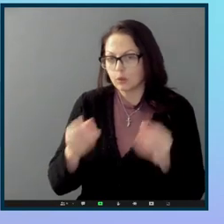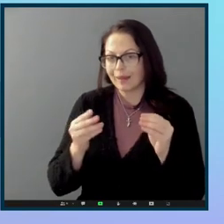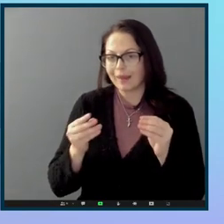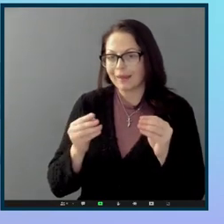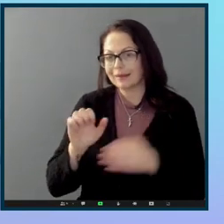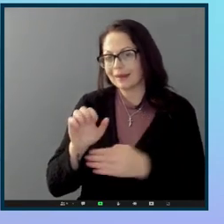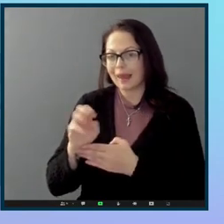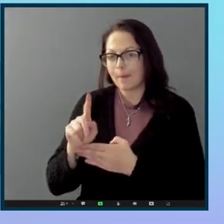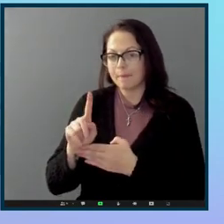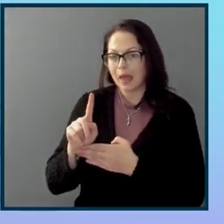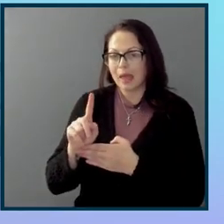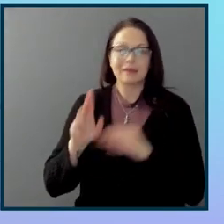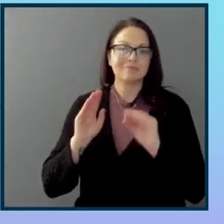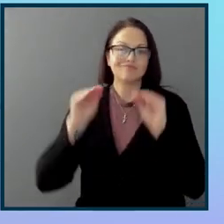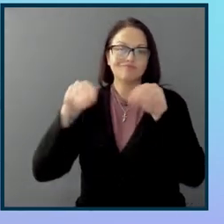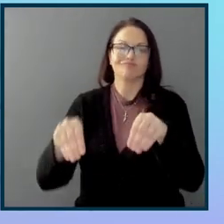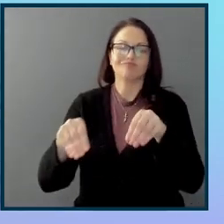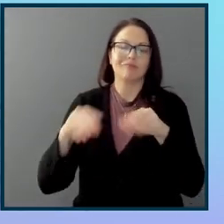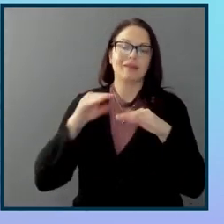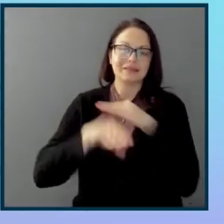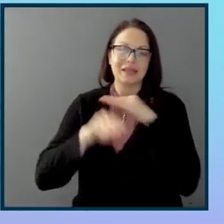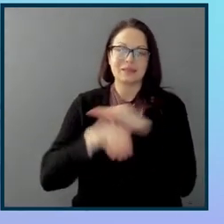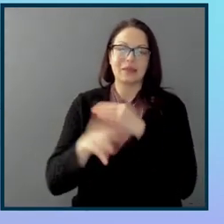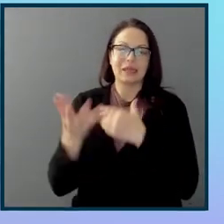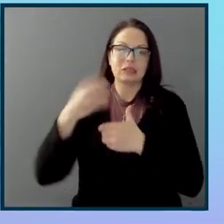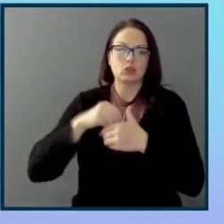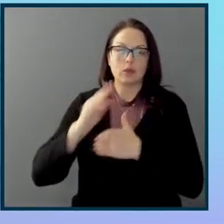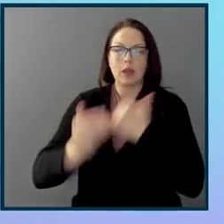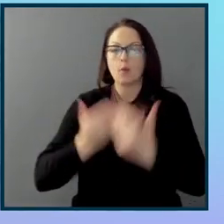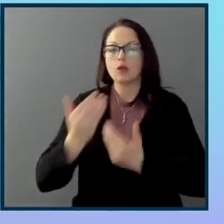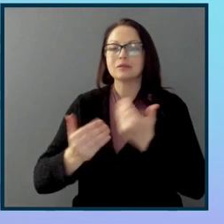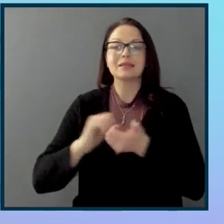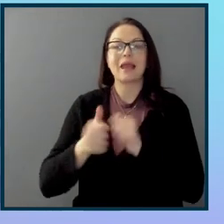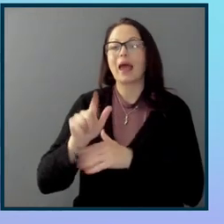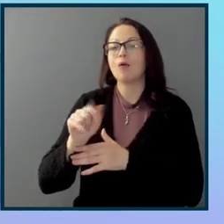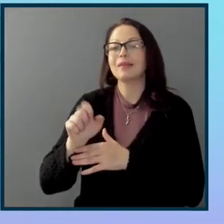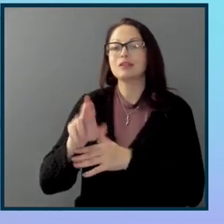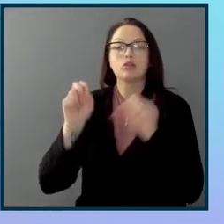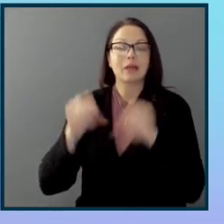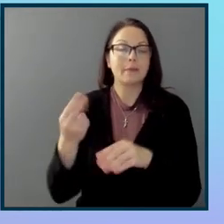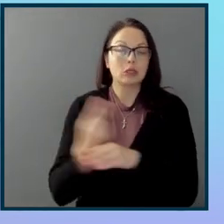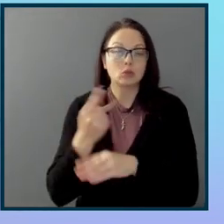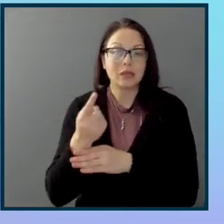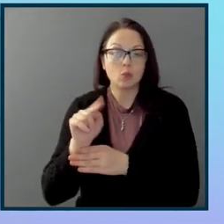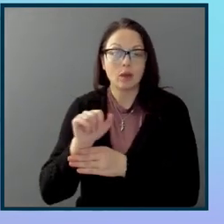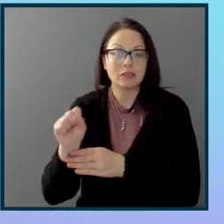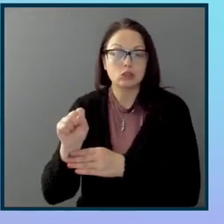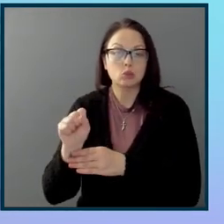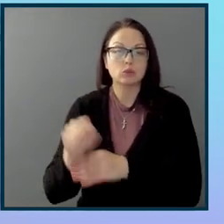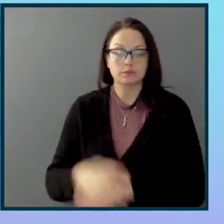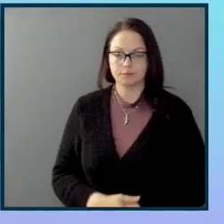accessibility into your dev process and how the linter can be used as one of the tools to really facilitate that.